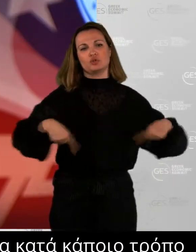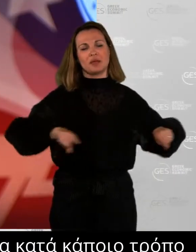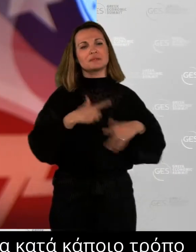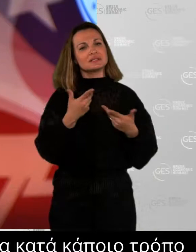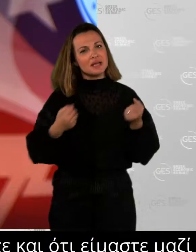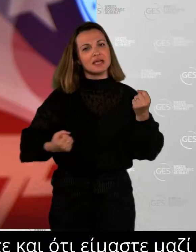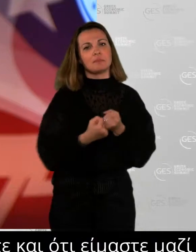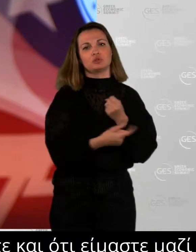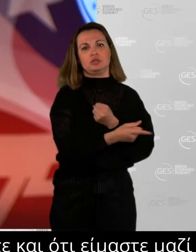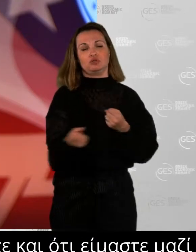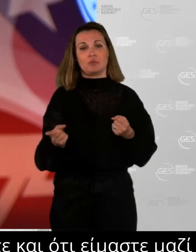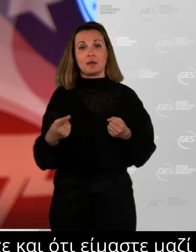branch.